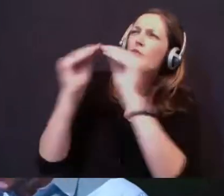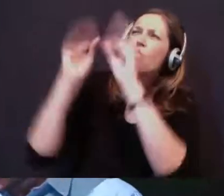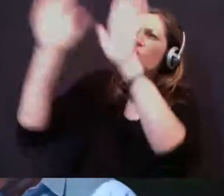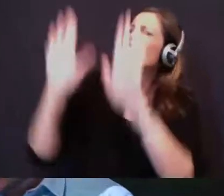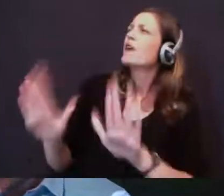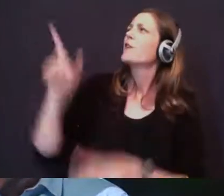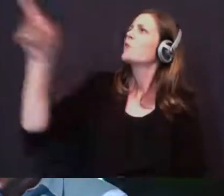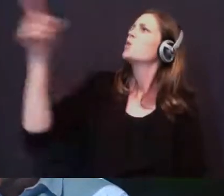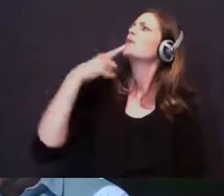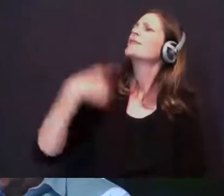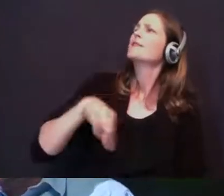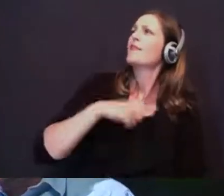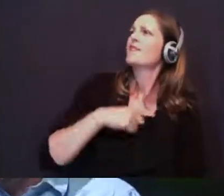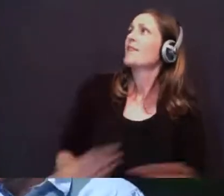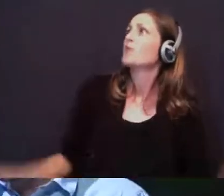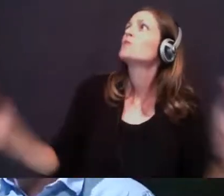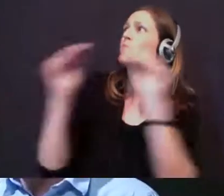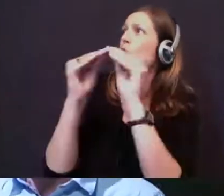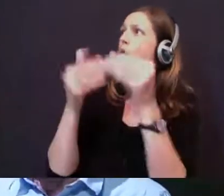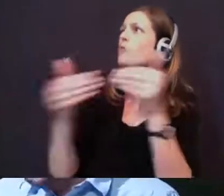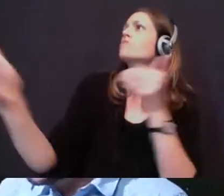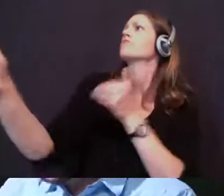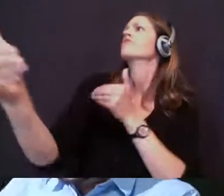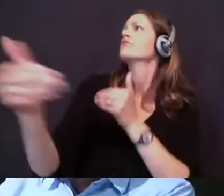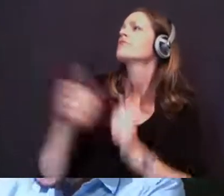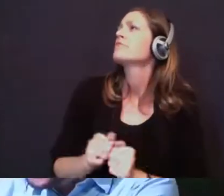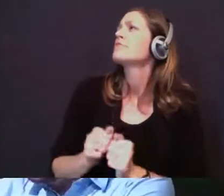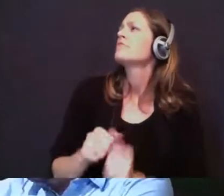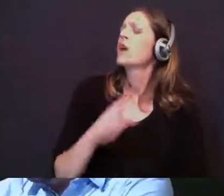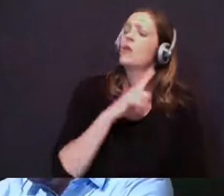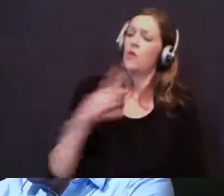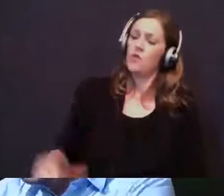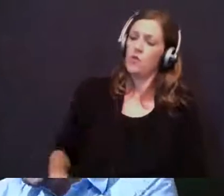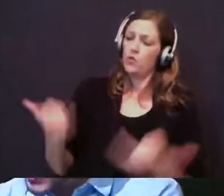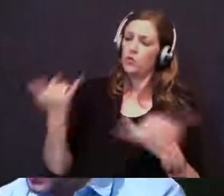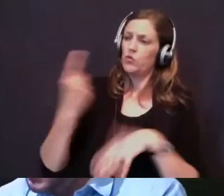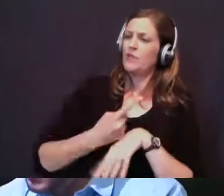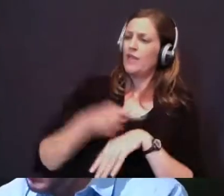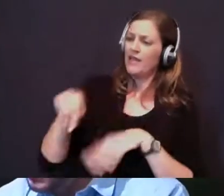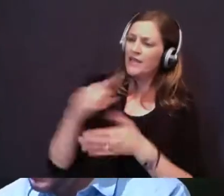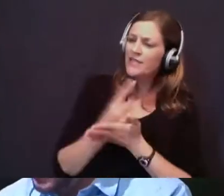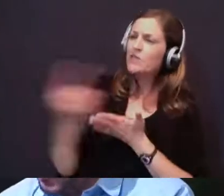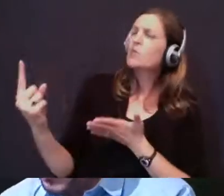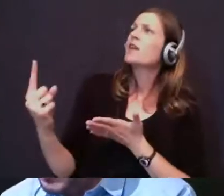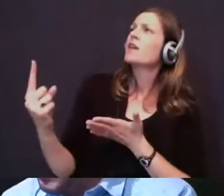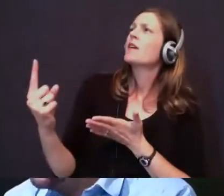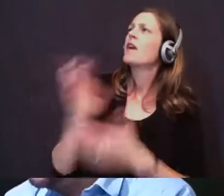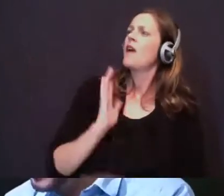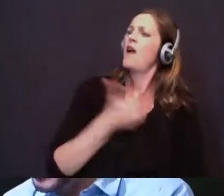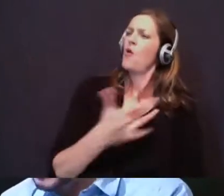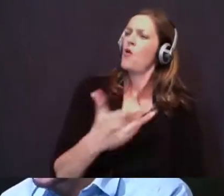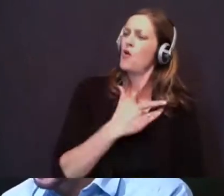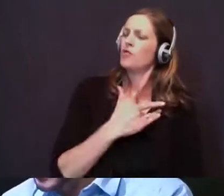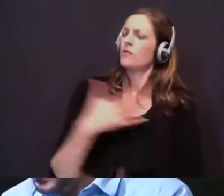us that there is more. And Lord, today, this week, our hearts are